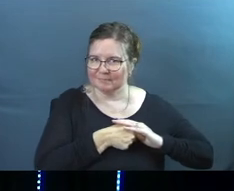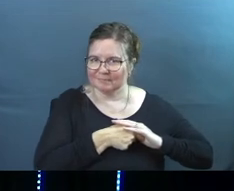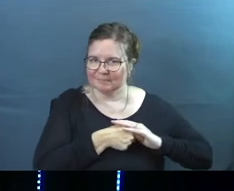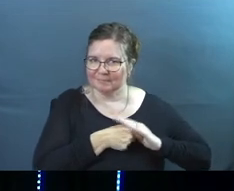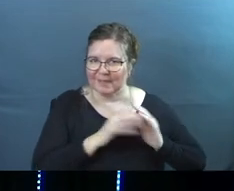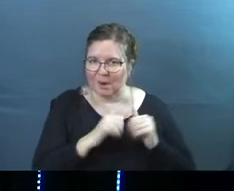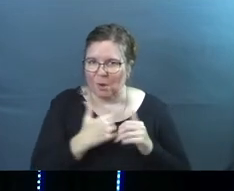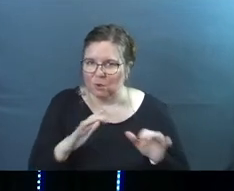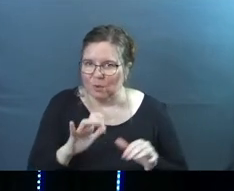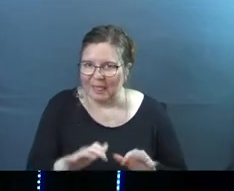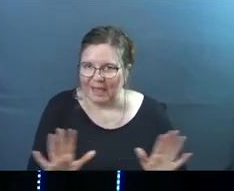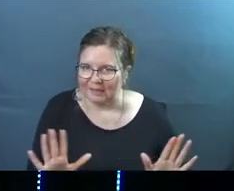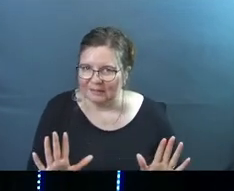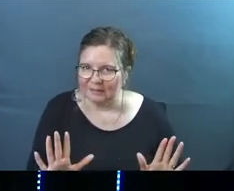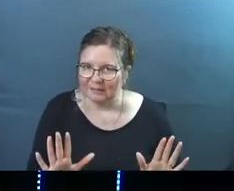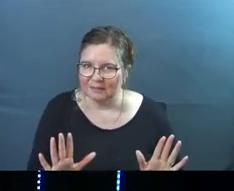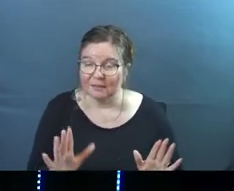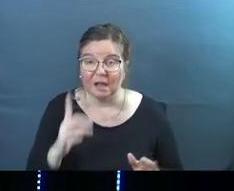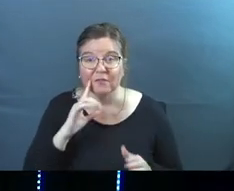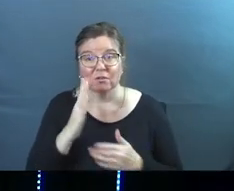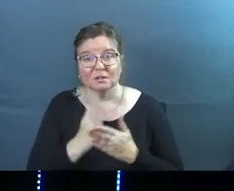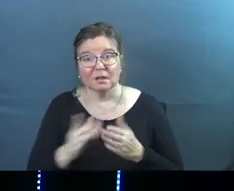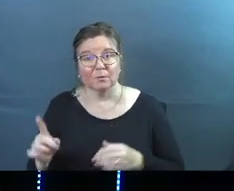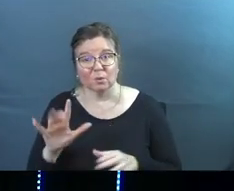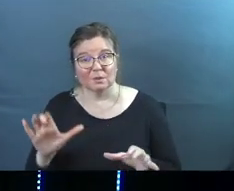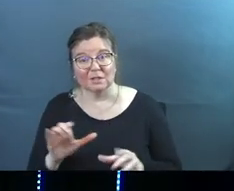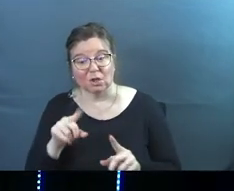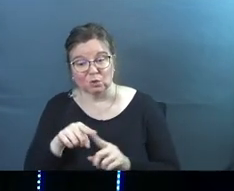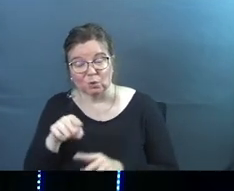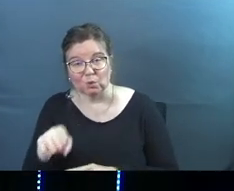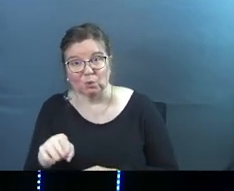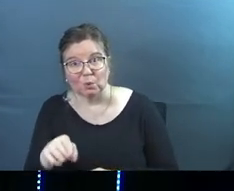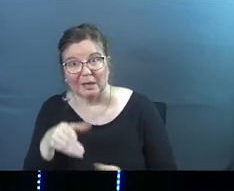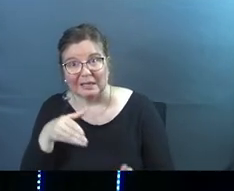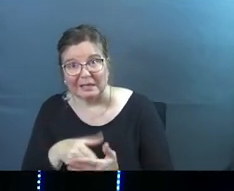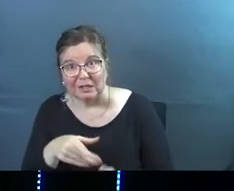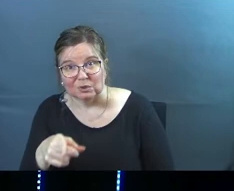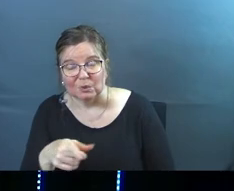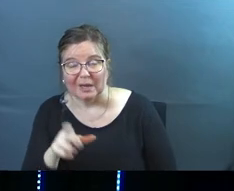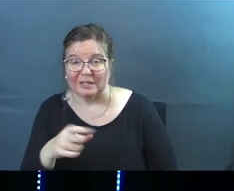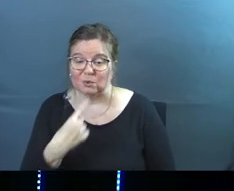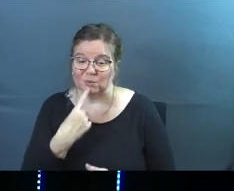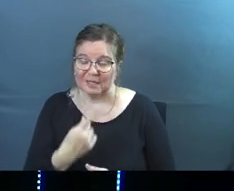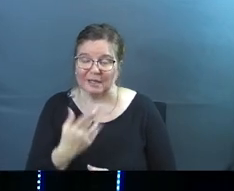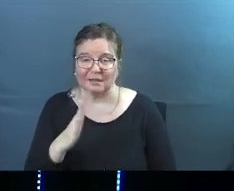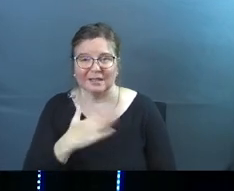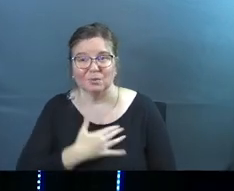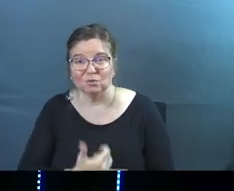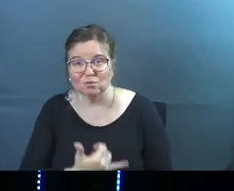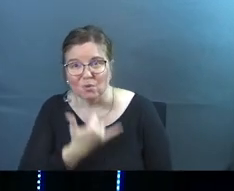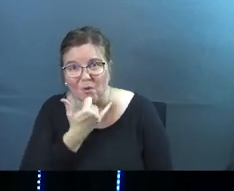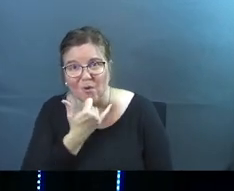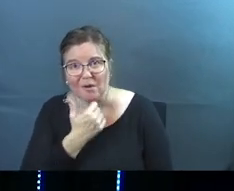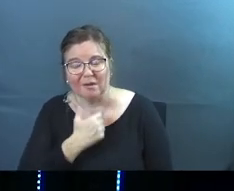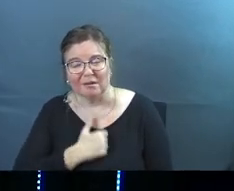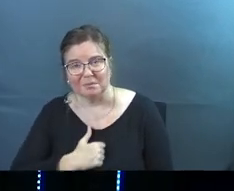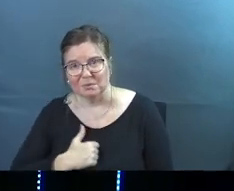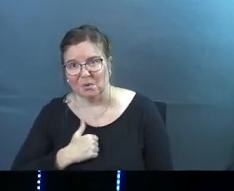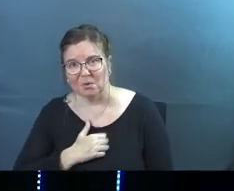I don't know how you do that and for some of you it was done to you and I just need to say the words to you it was wrong